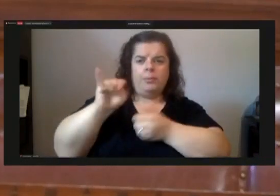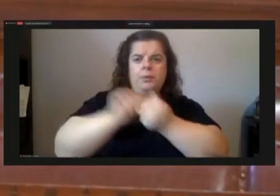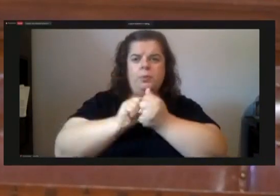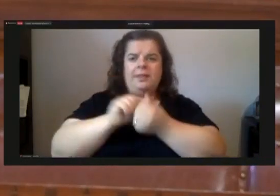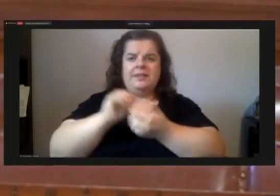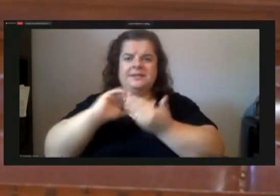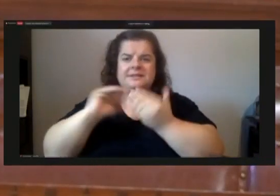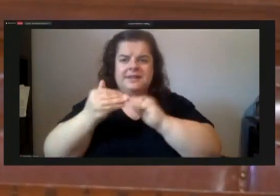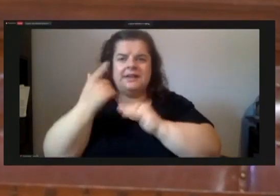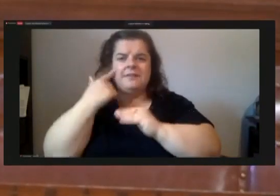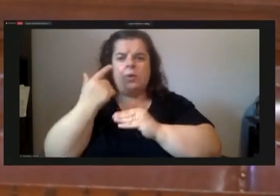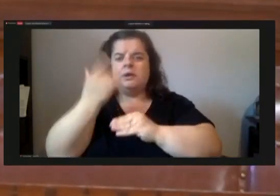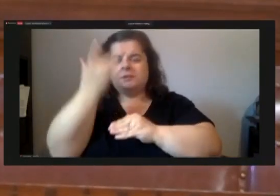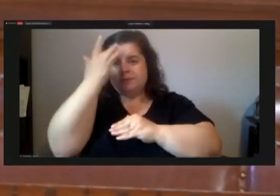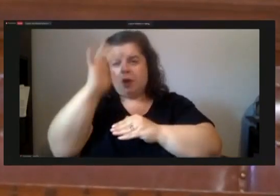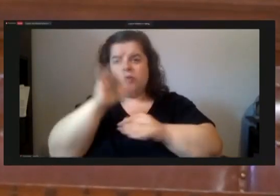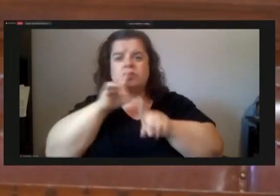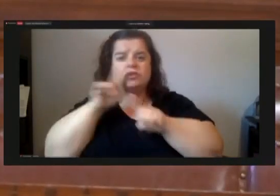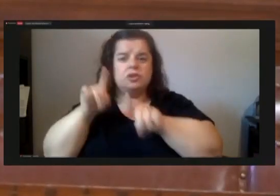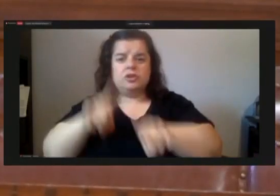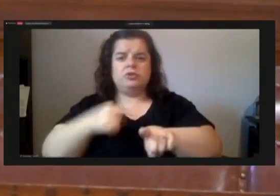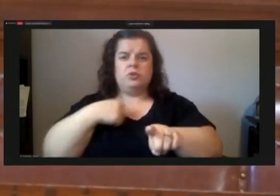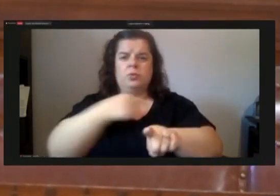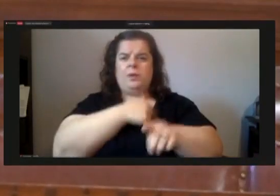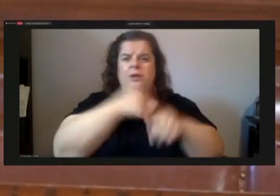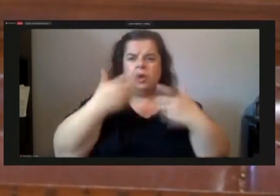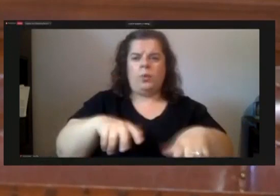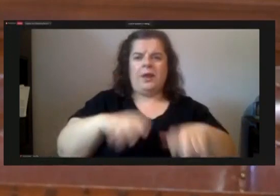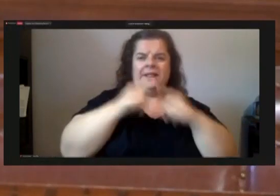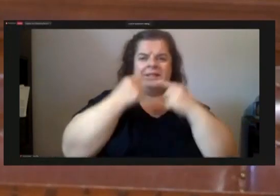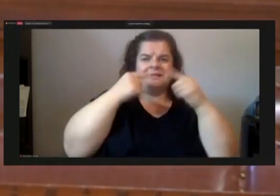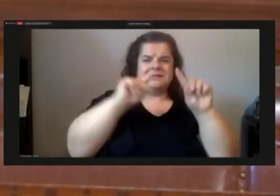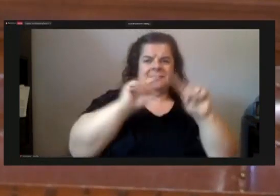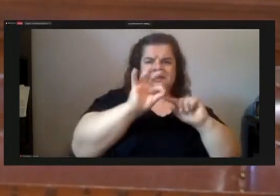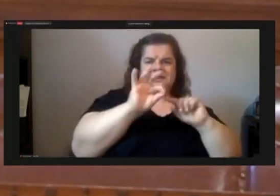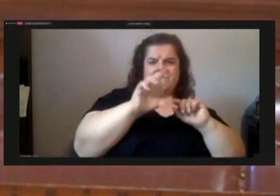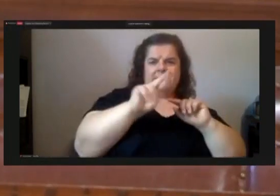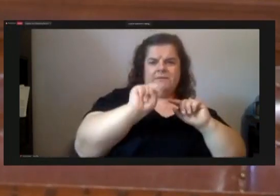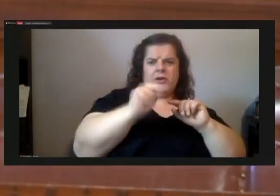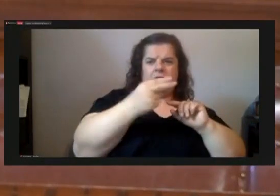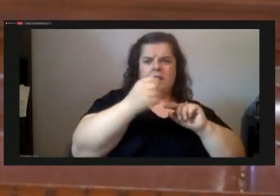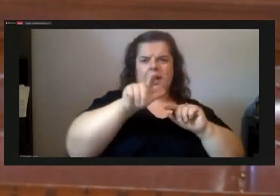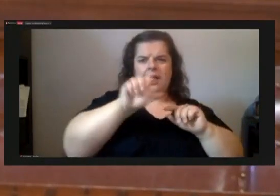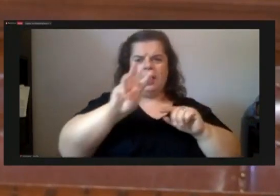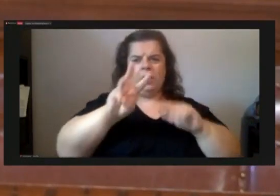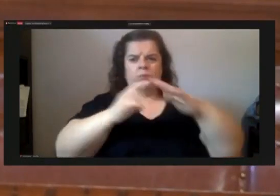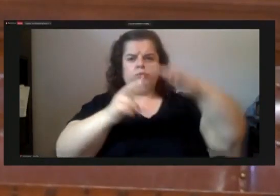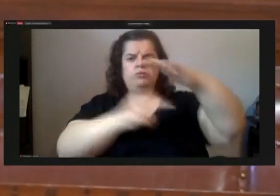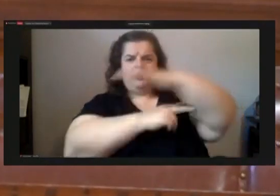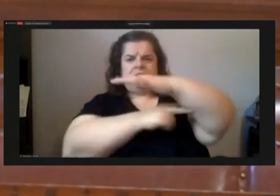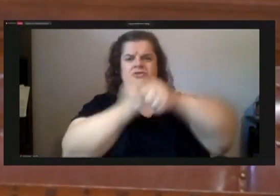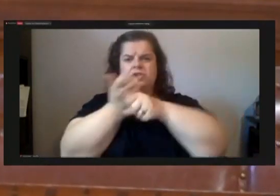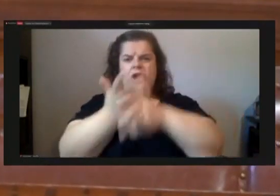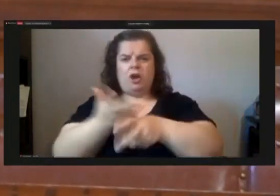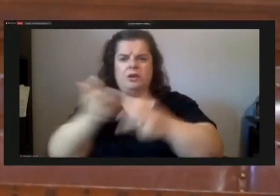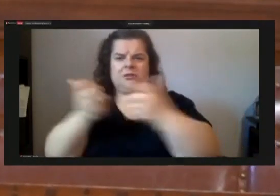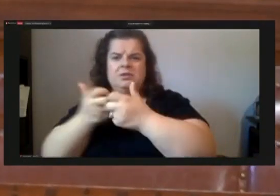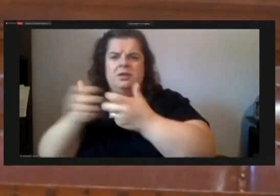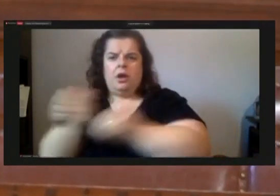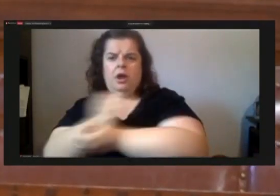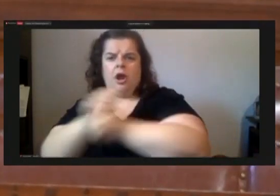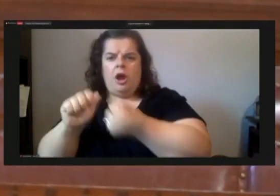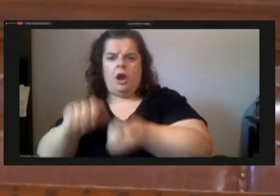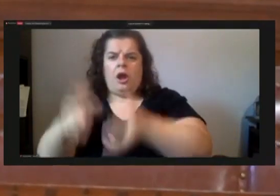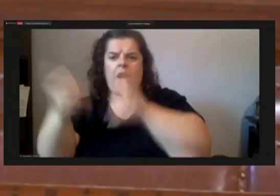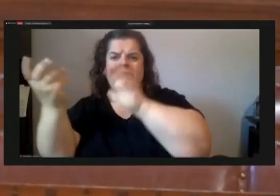we don't want the success of the fern hollow bridge to lead to tragedy on the other side the success of the rebuilding of the bridge i should say